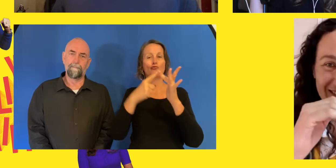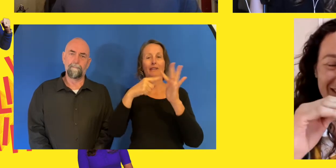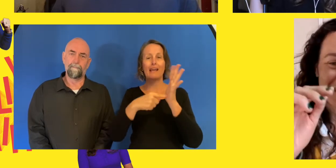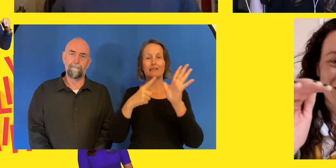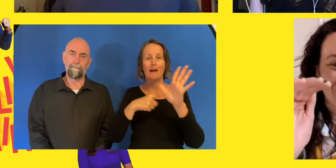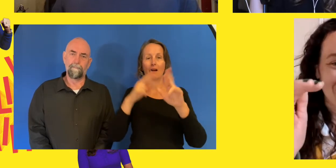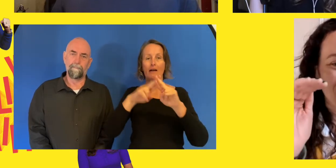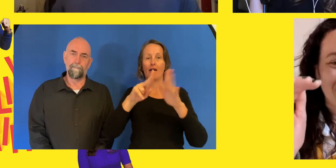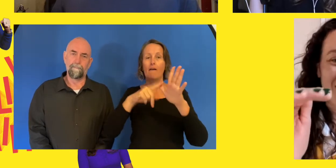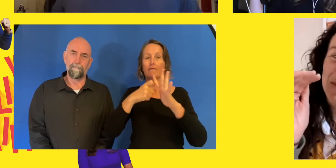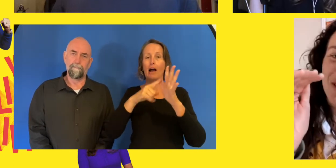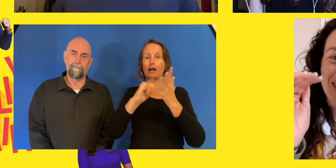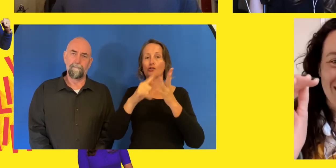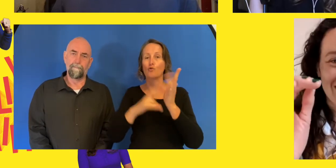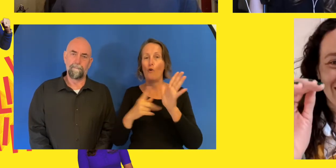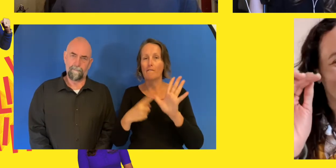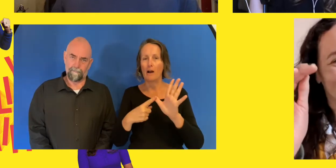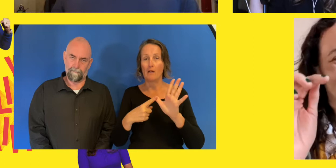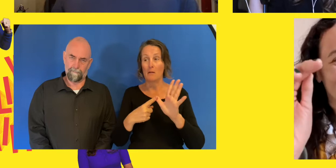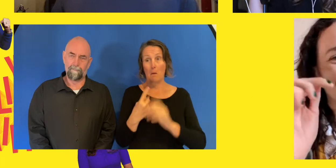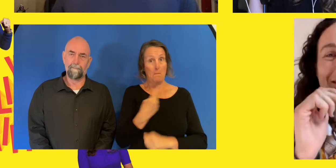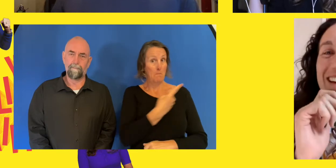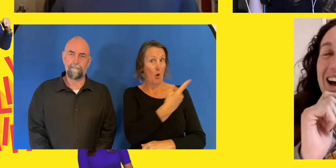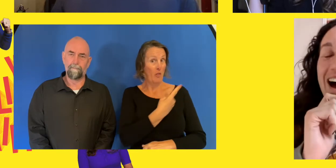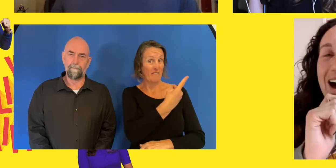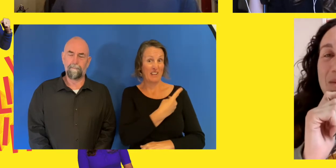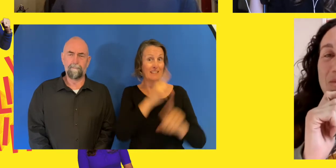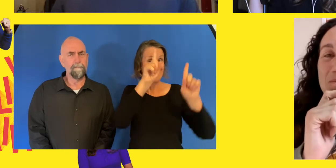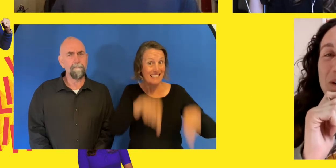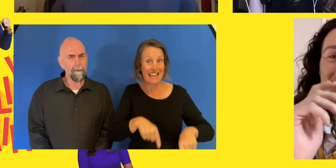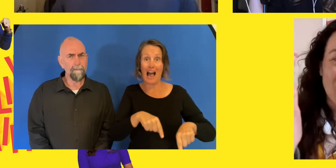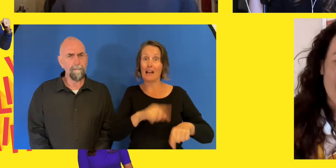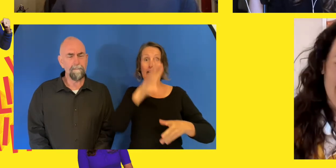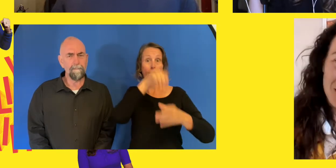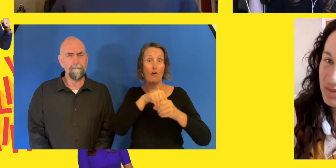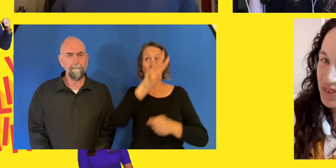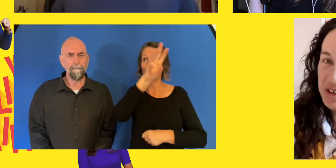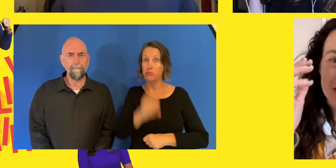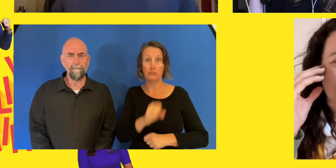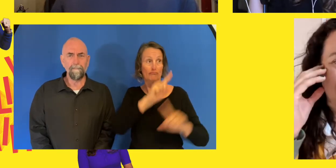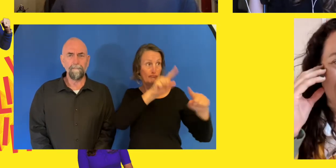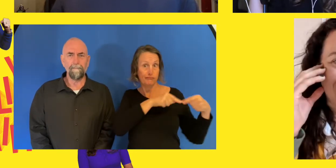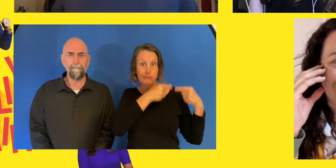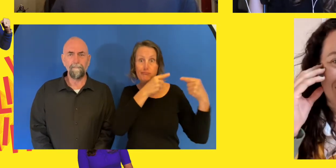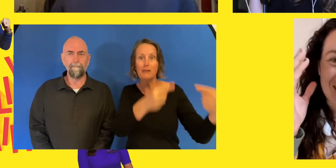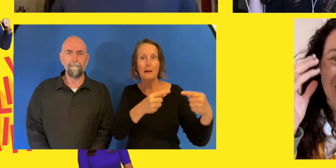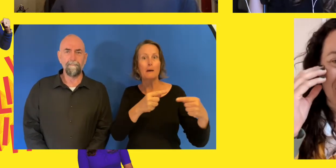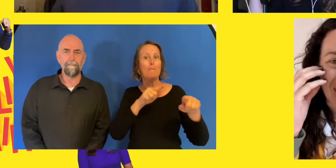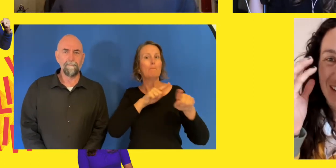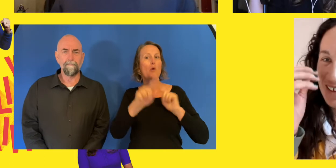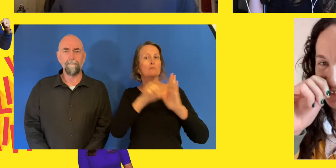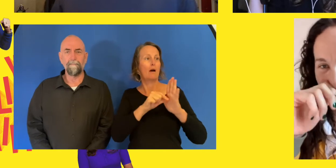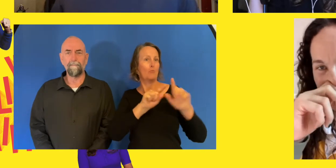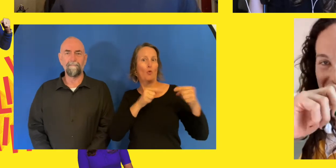So like, she's just the one, the person that I'm always trying to like one up. Um, but she's also like the nicest person ever. Like, she's so